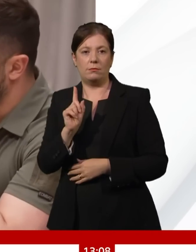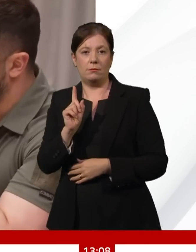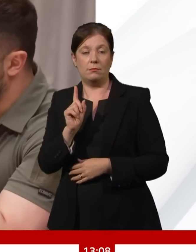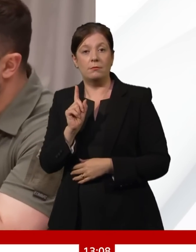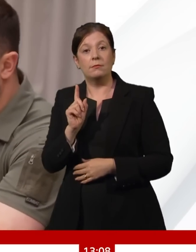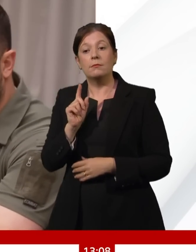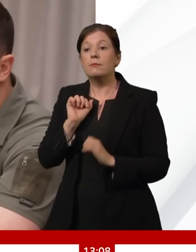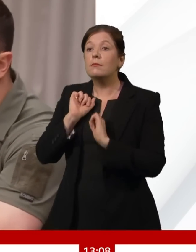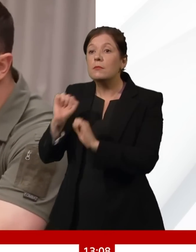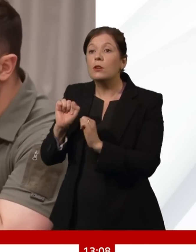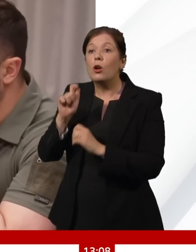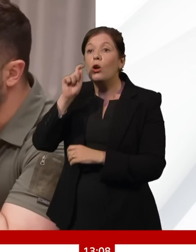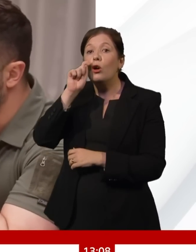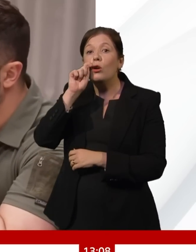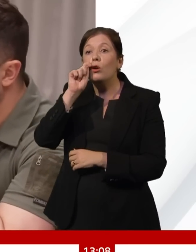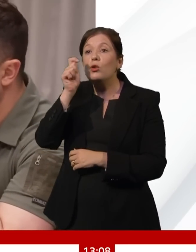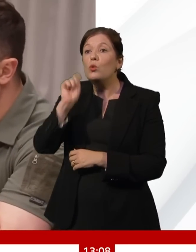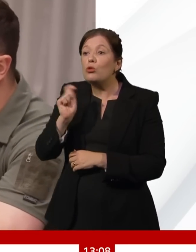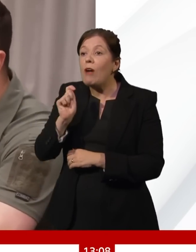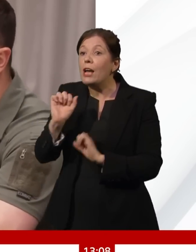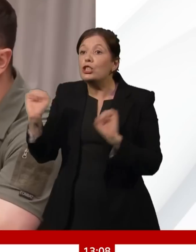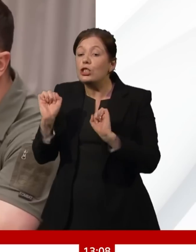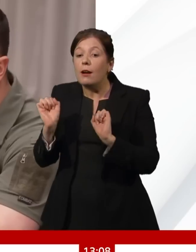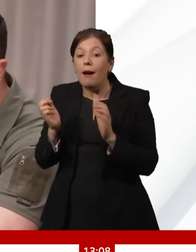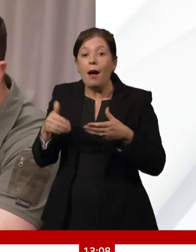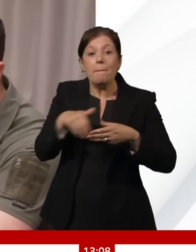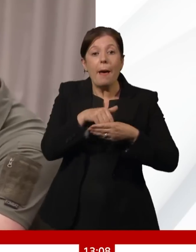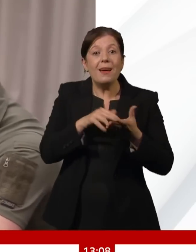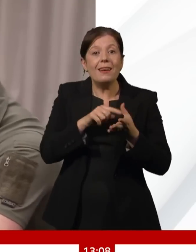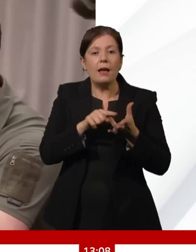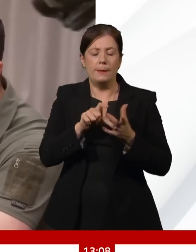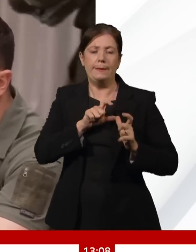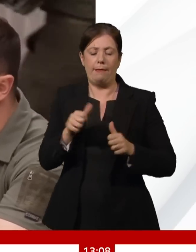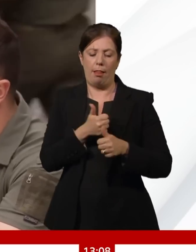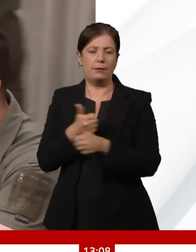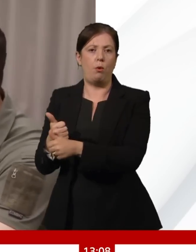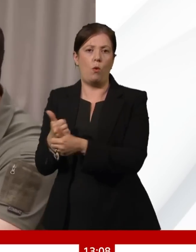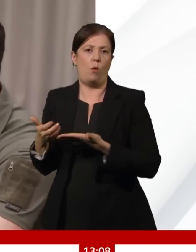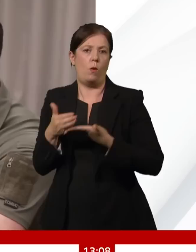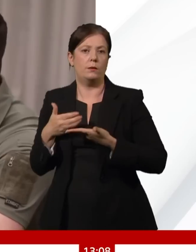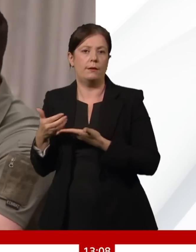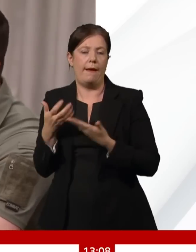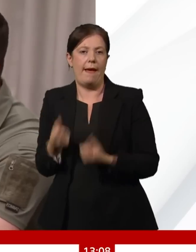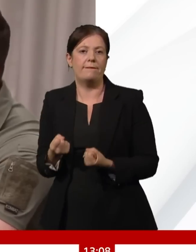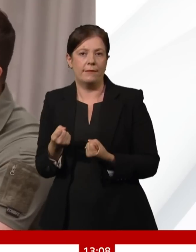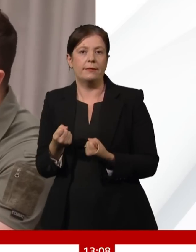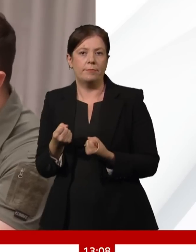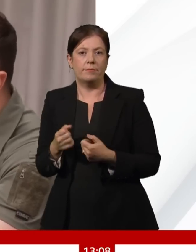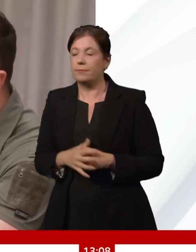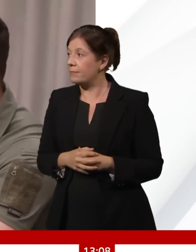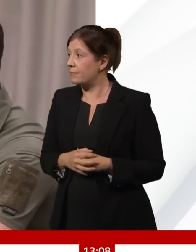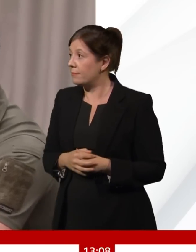Ukraine's security before it joins NATO. In a very good use, I think we can have success with security